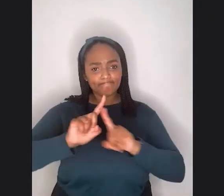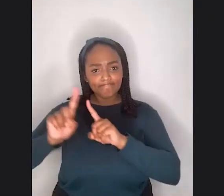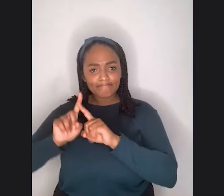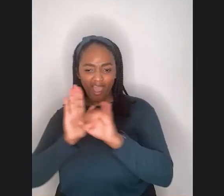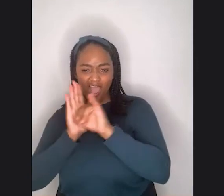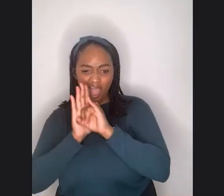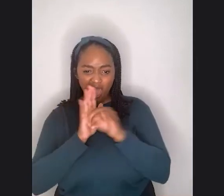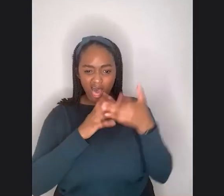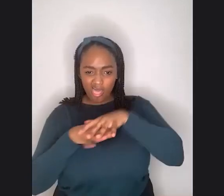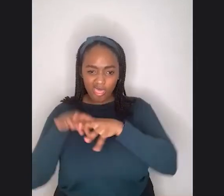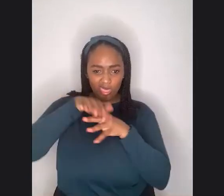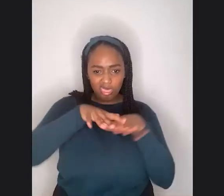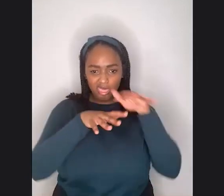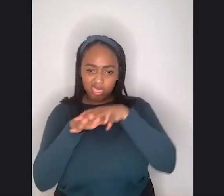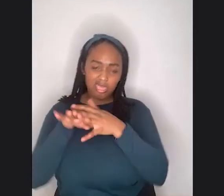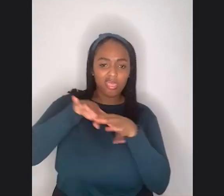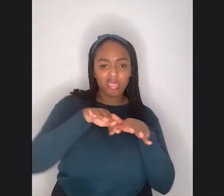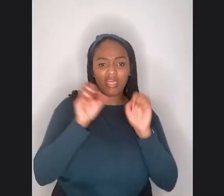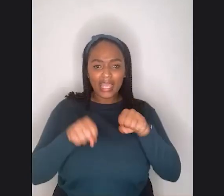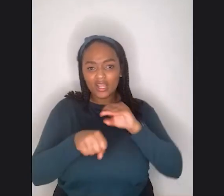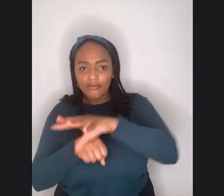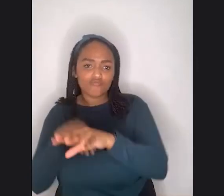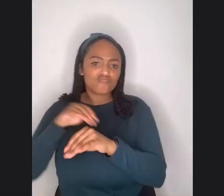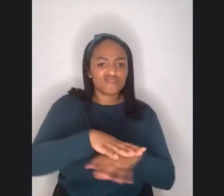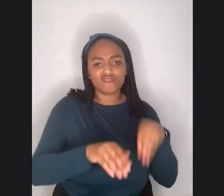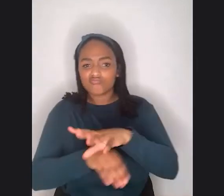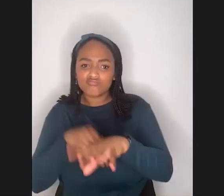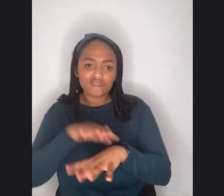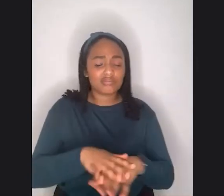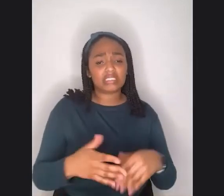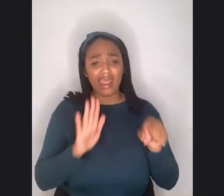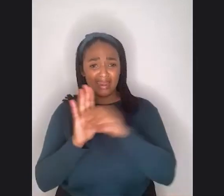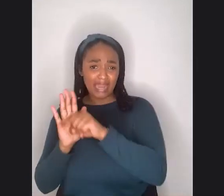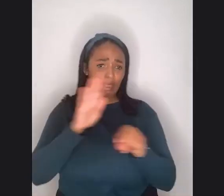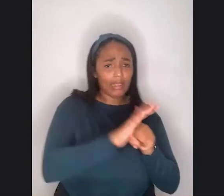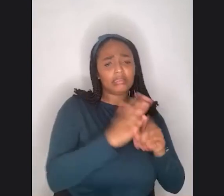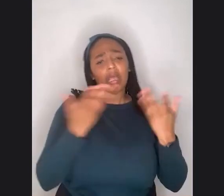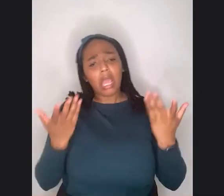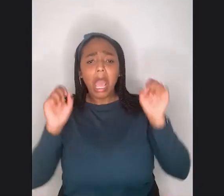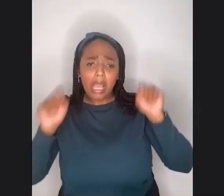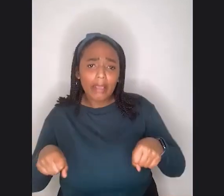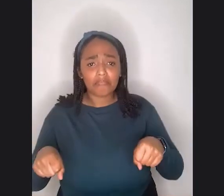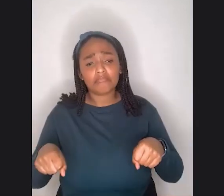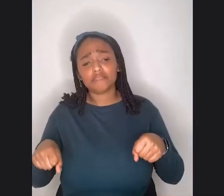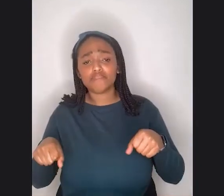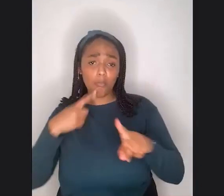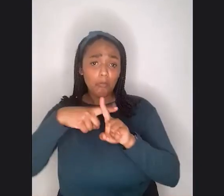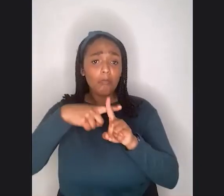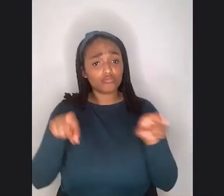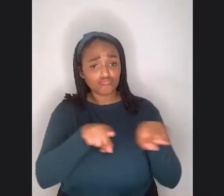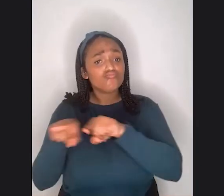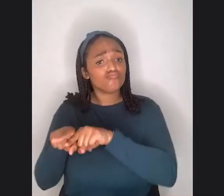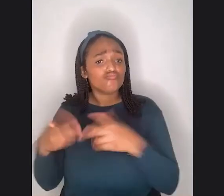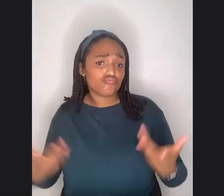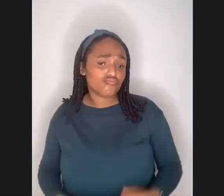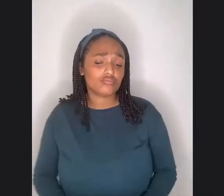can spill over and not just in a negative way, but also in a really positive way. And, uh, just want